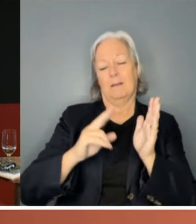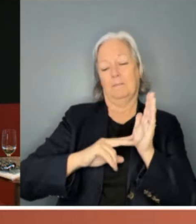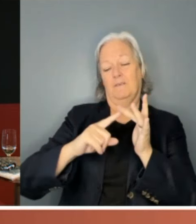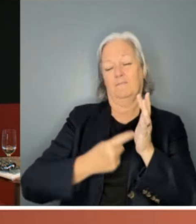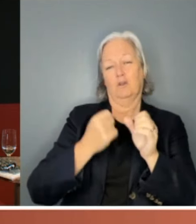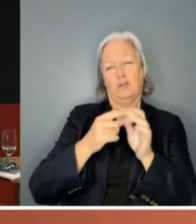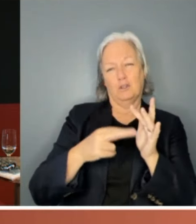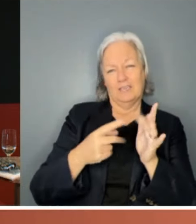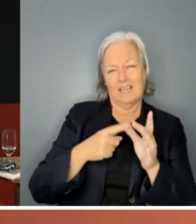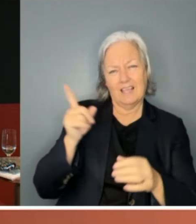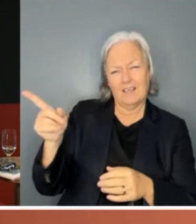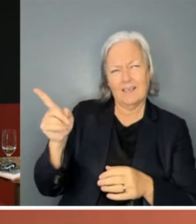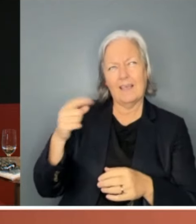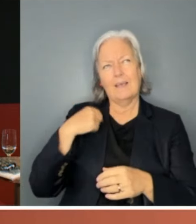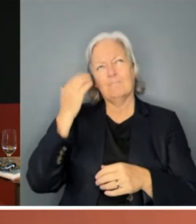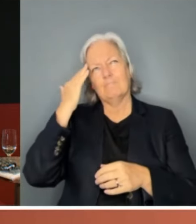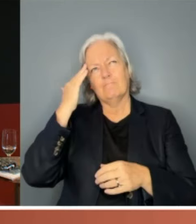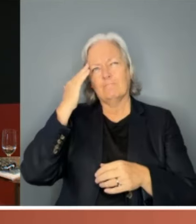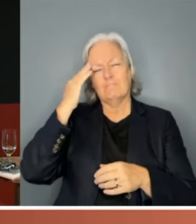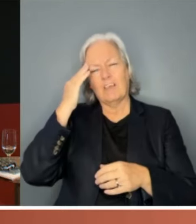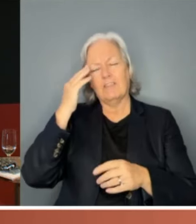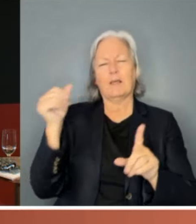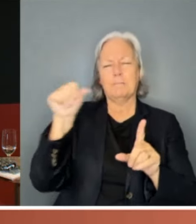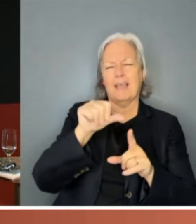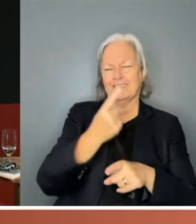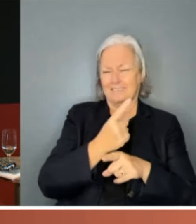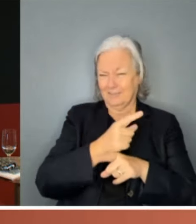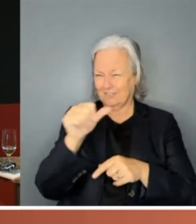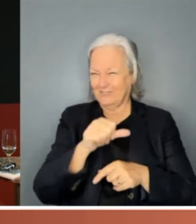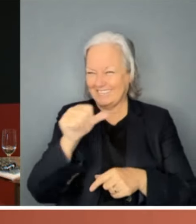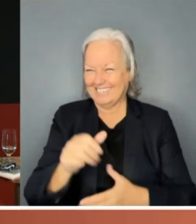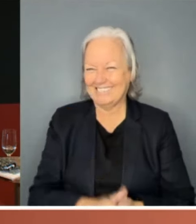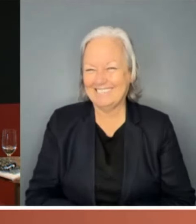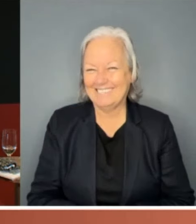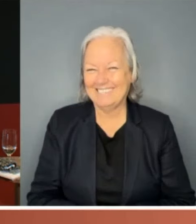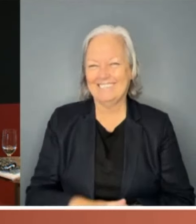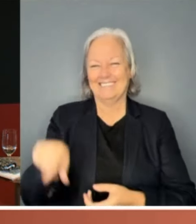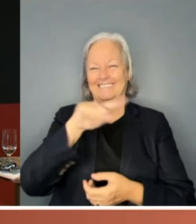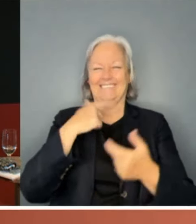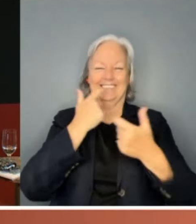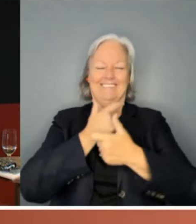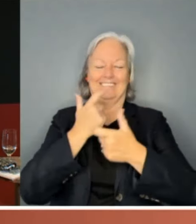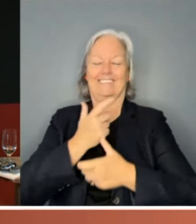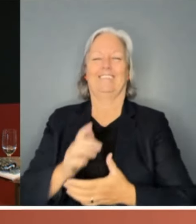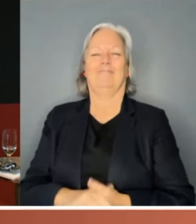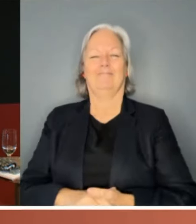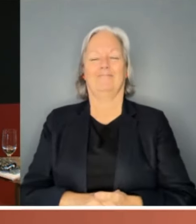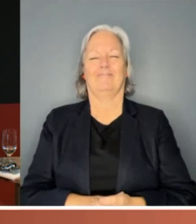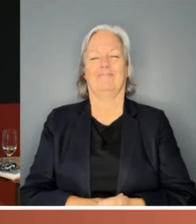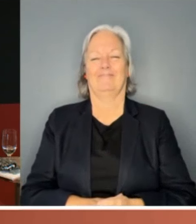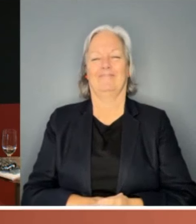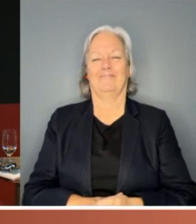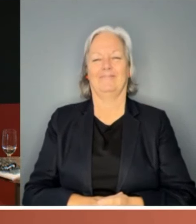about that and come back to it. No, no. I was going to say, I don't really have an answer. It's the friends. Not being a mother or